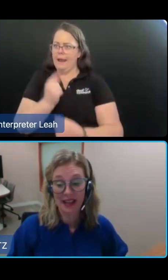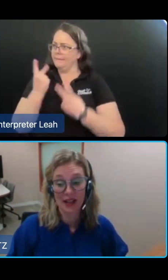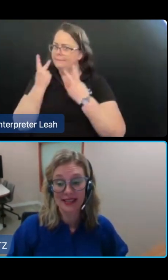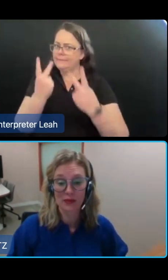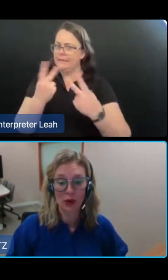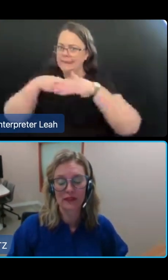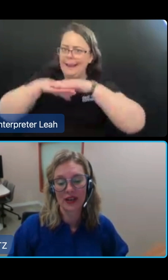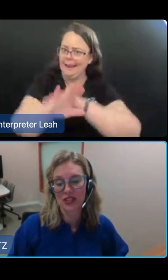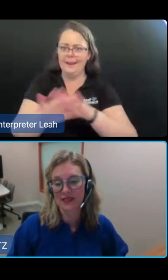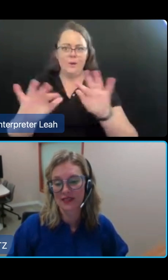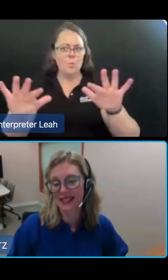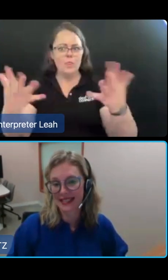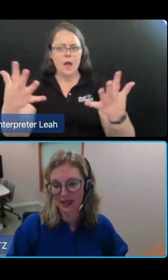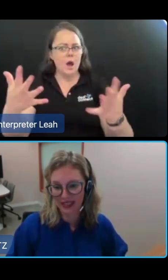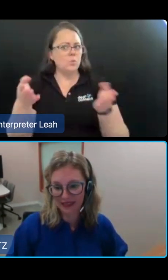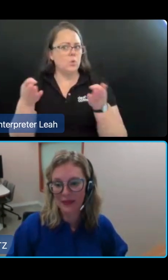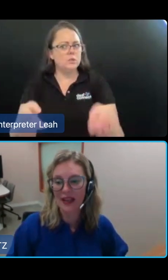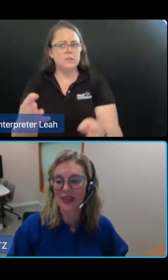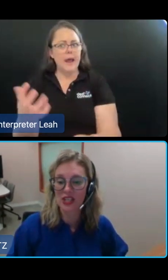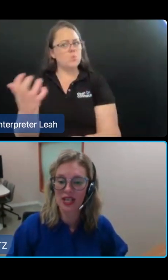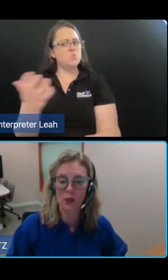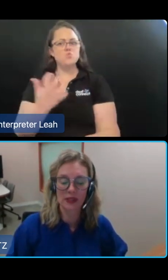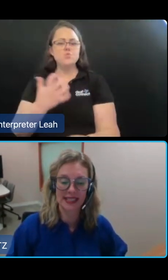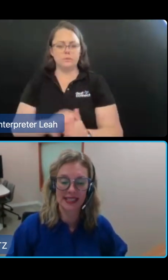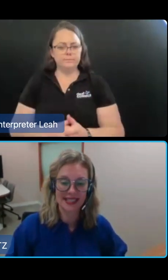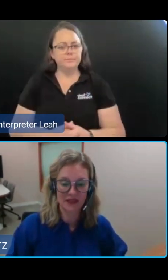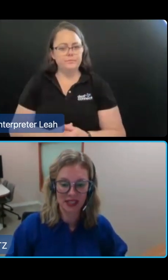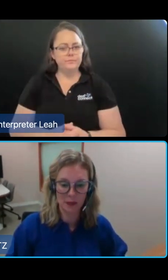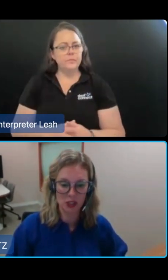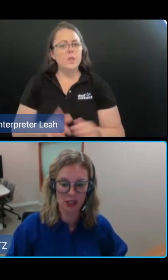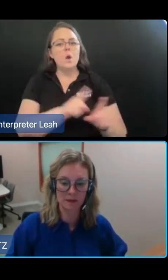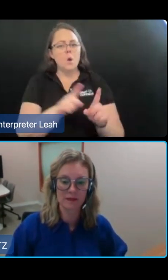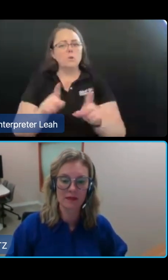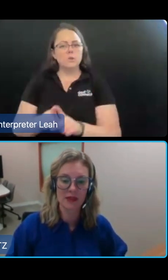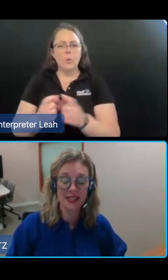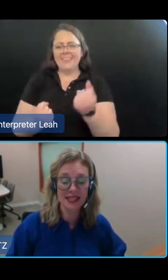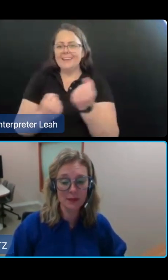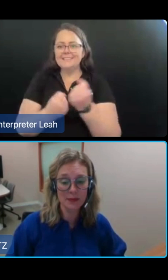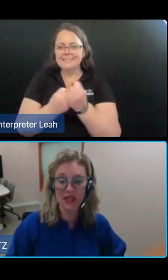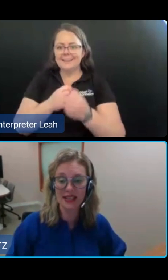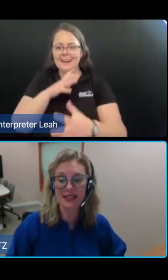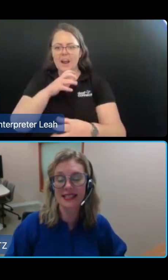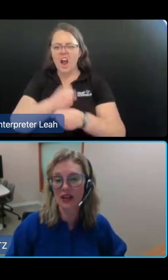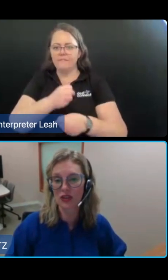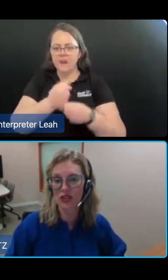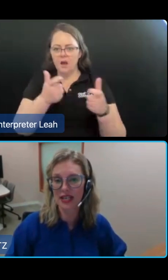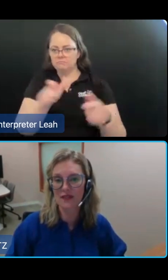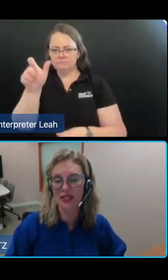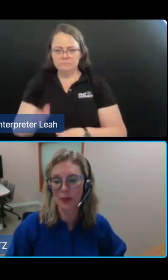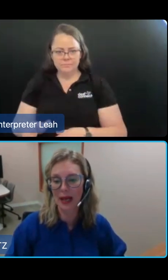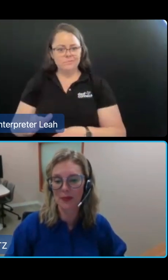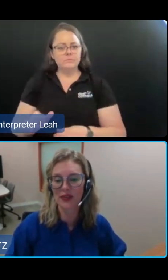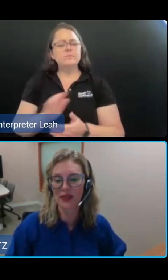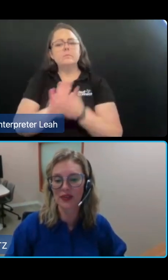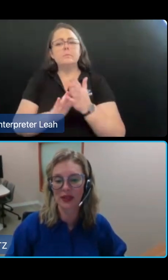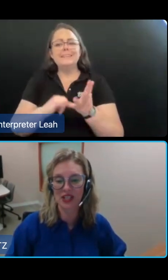chapter outlines the role and functions of the system governor and the aged care quality and safety commission. The system governor is the secretary of the